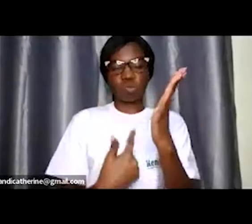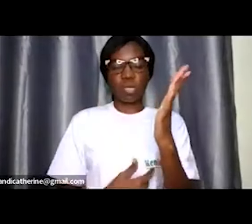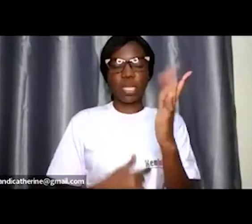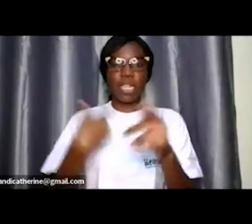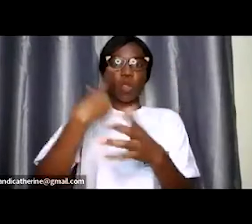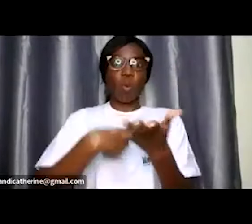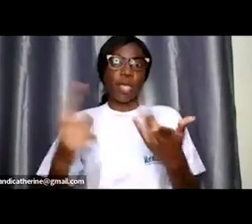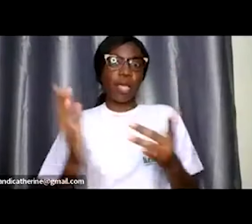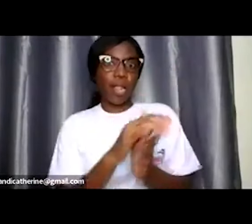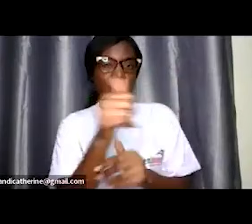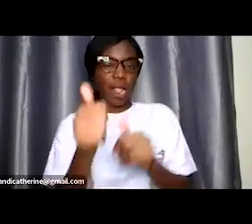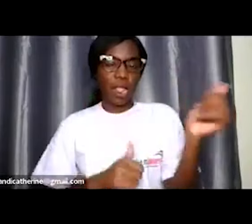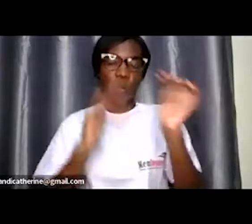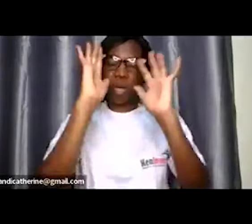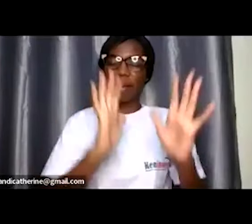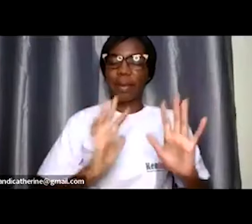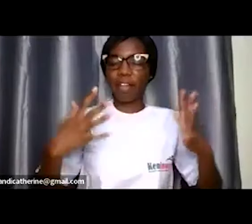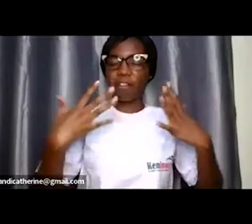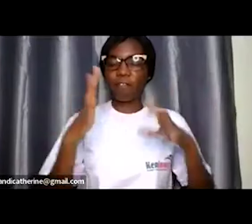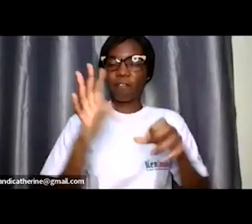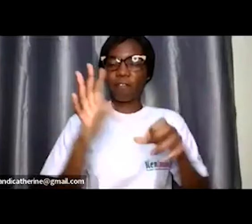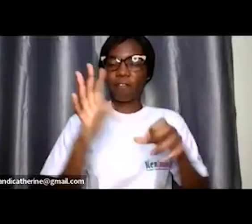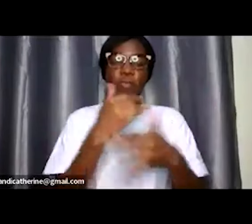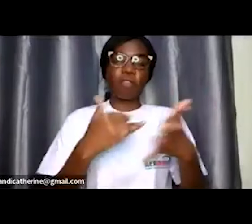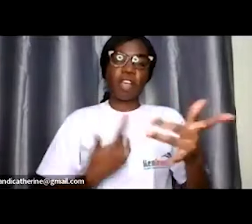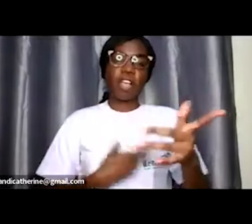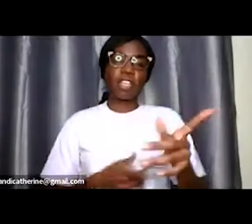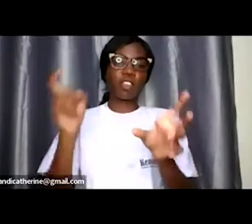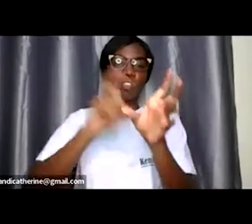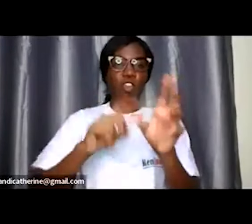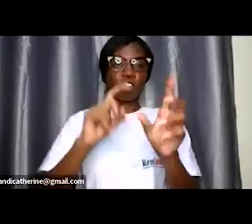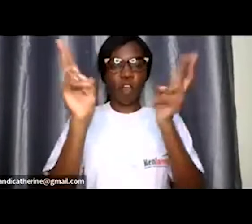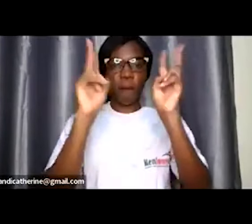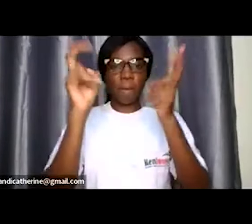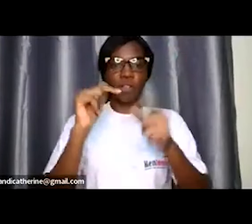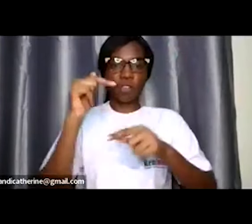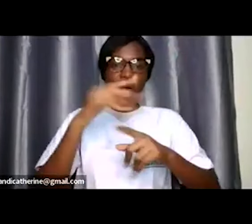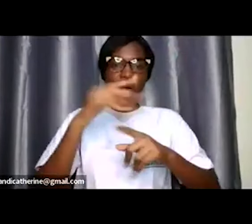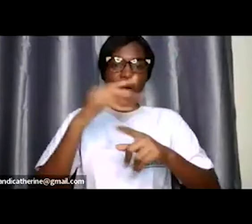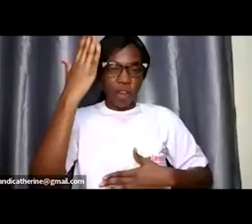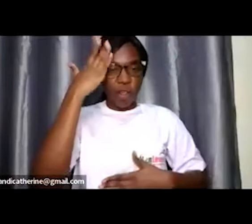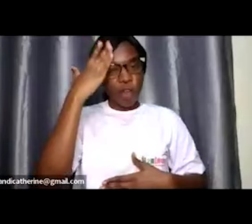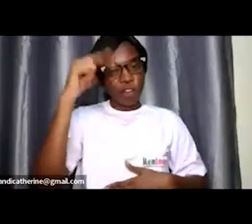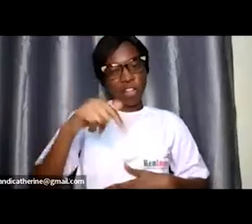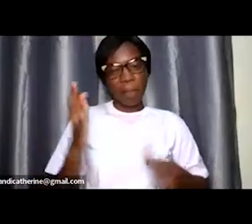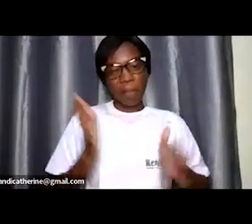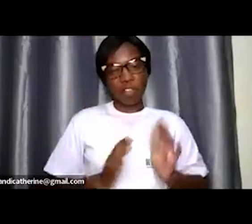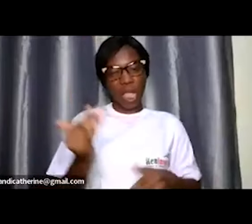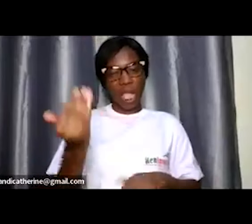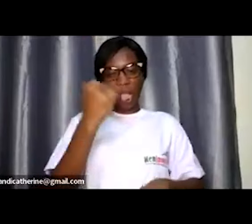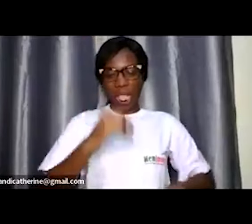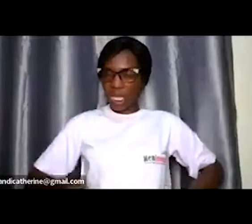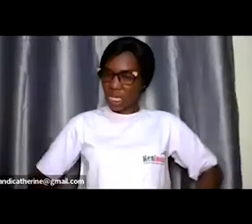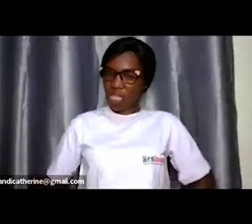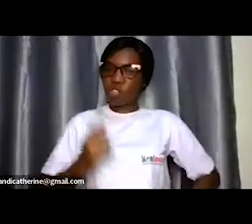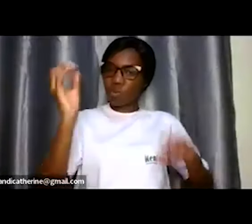really really amazing so before we get into the topic of the day i know today uh somebody asked me grace are you teaching people to